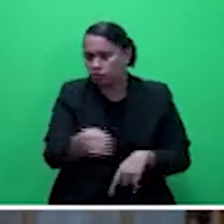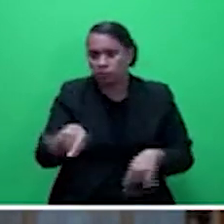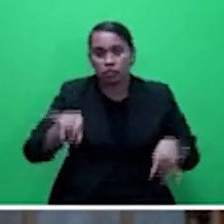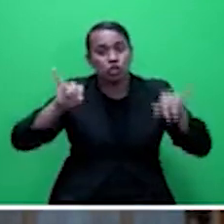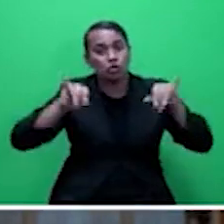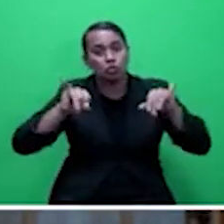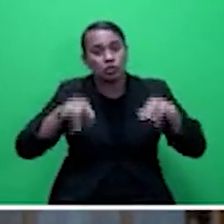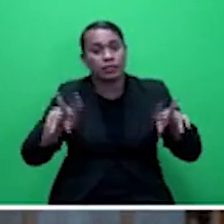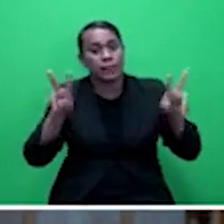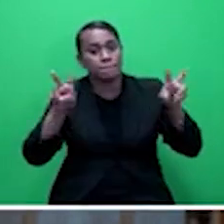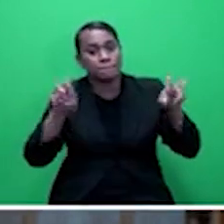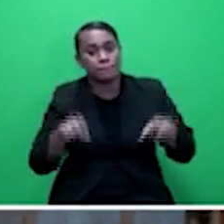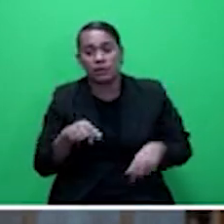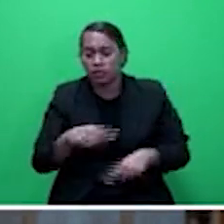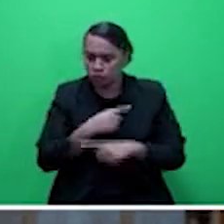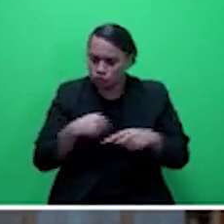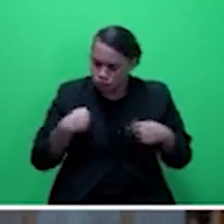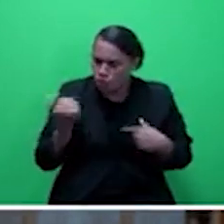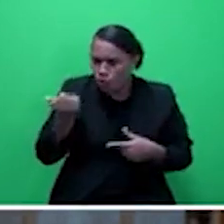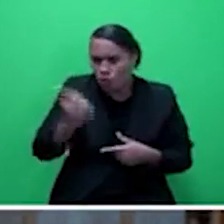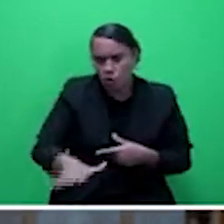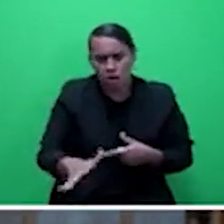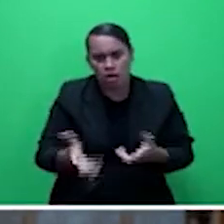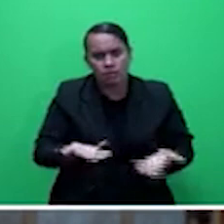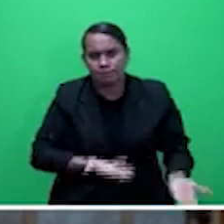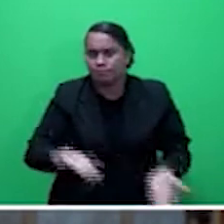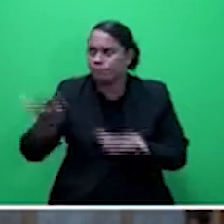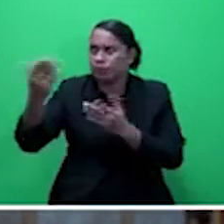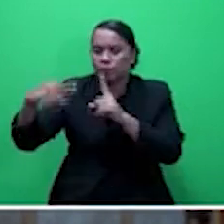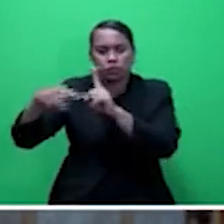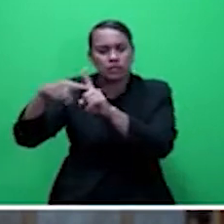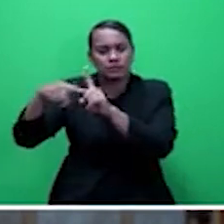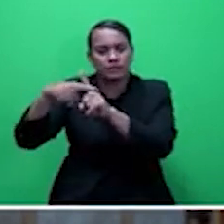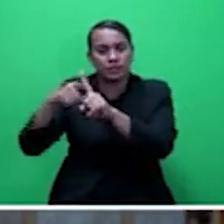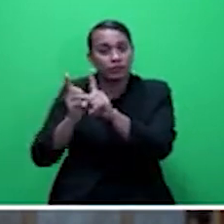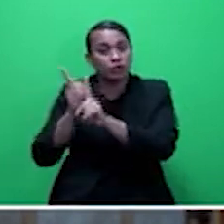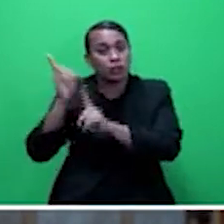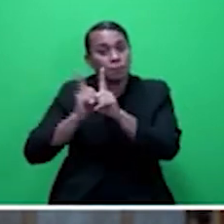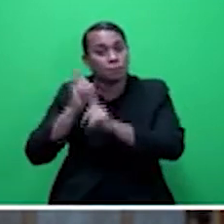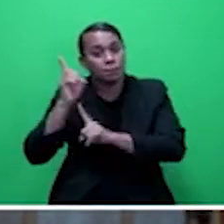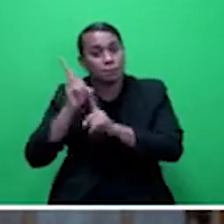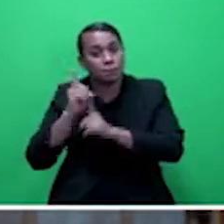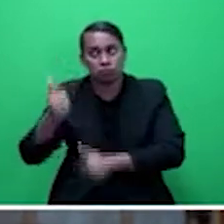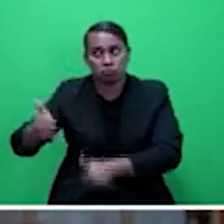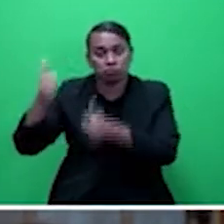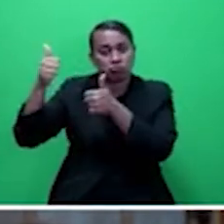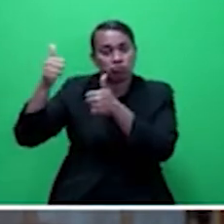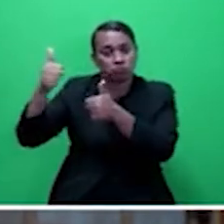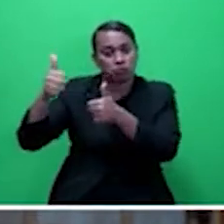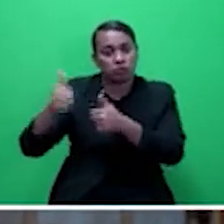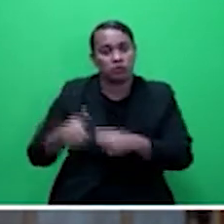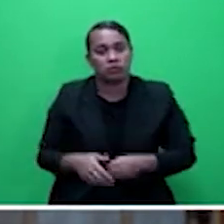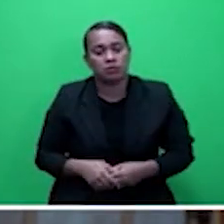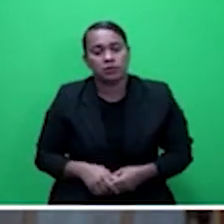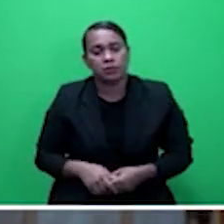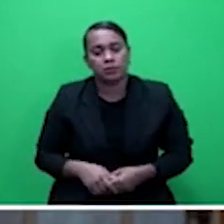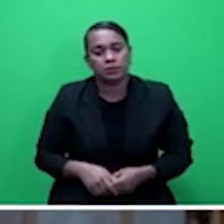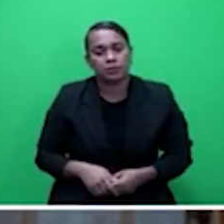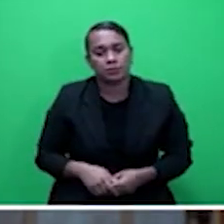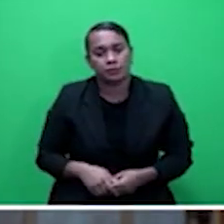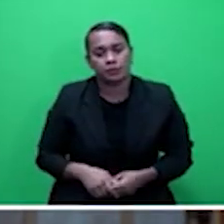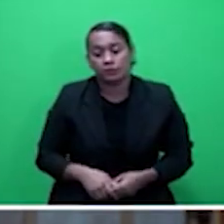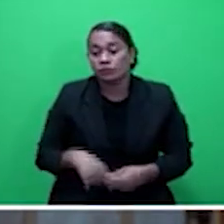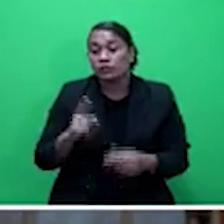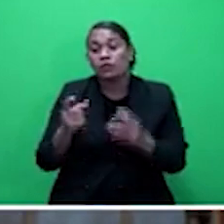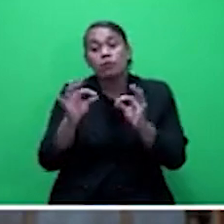sort of viewed that as a positive development with S-Pen regarding the Bayern Lothar Hospital.